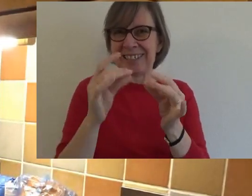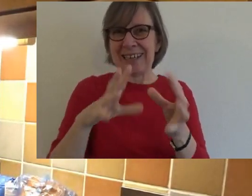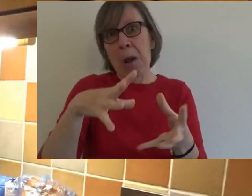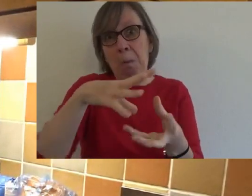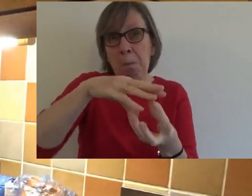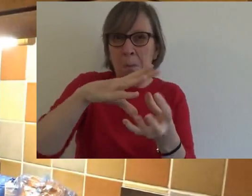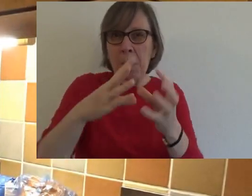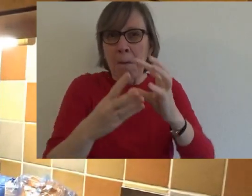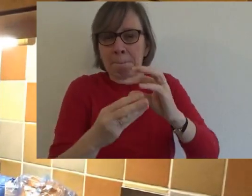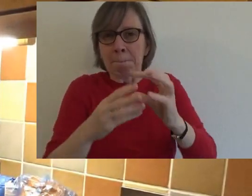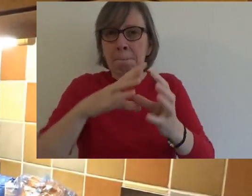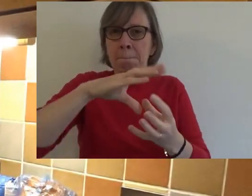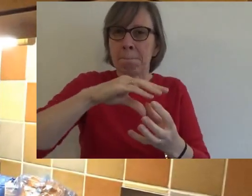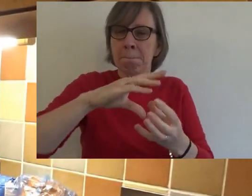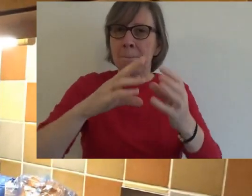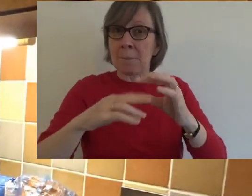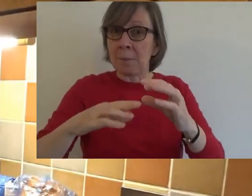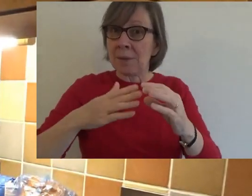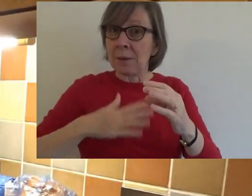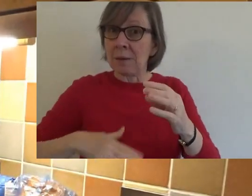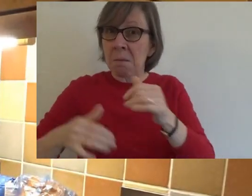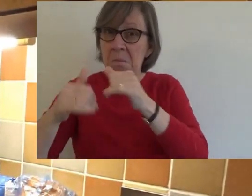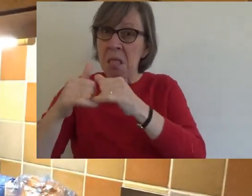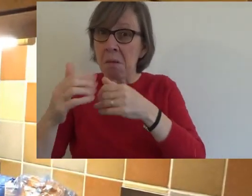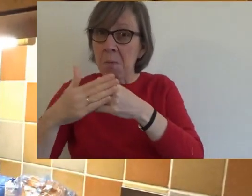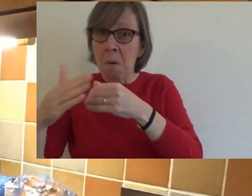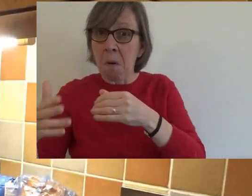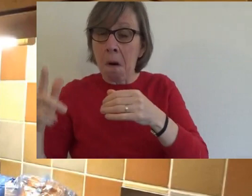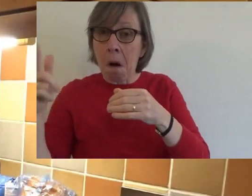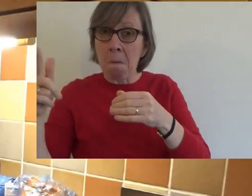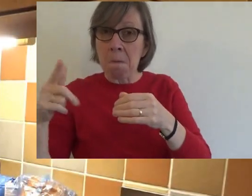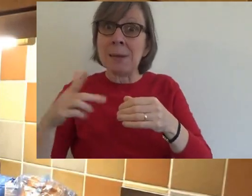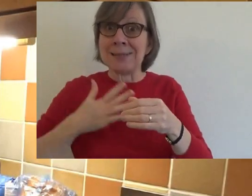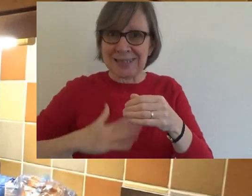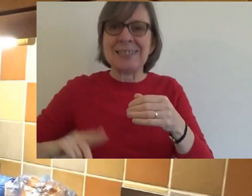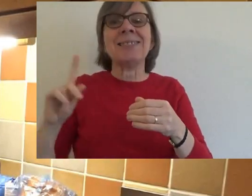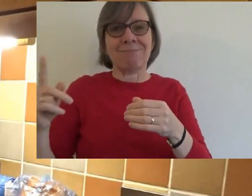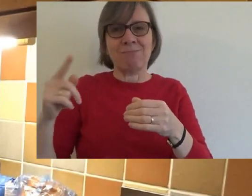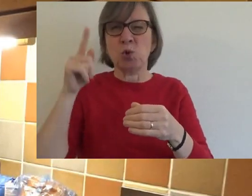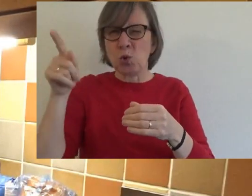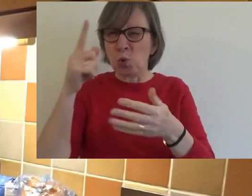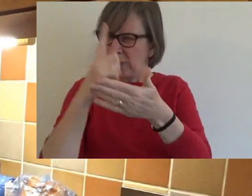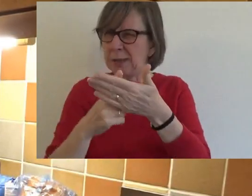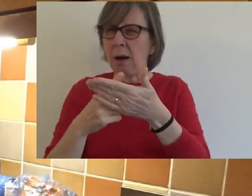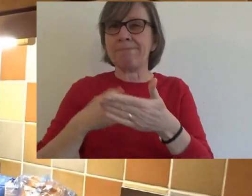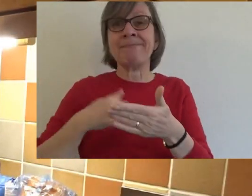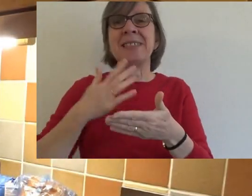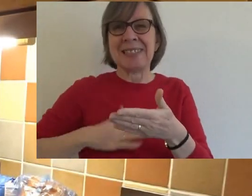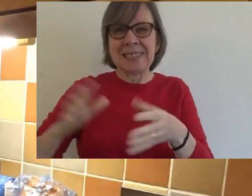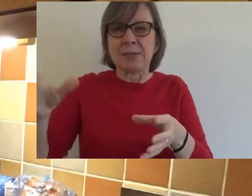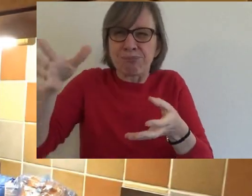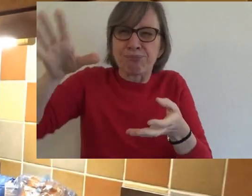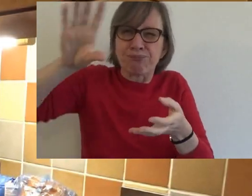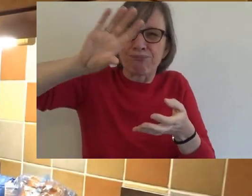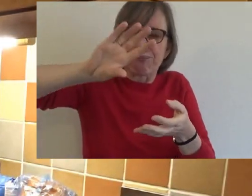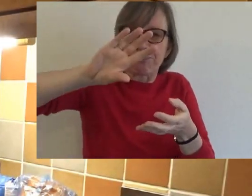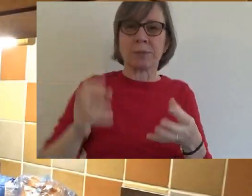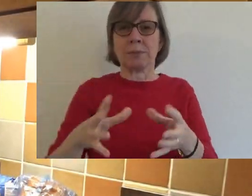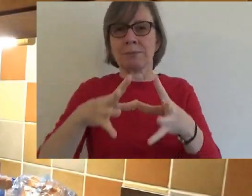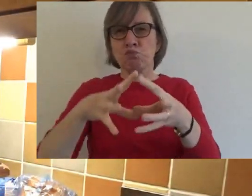your hands feel a bit slimy. And you can decide whether you need to mix in a little bit more. I need a little bit more in there.